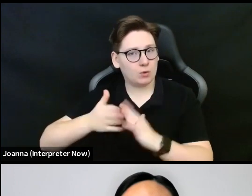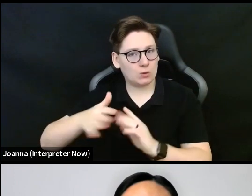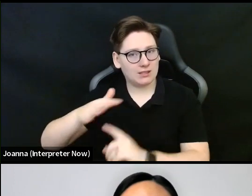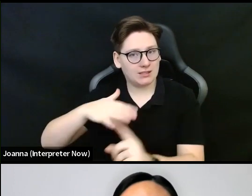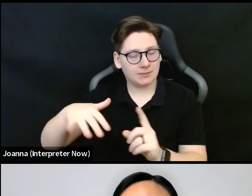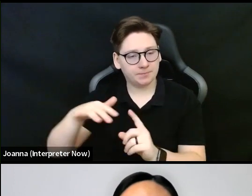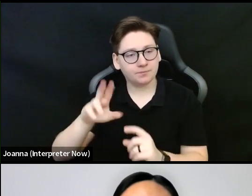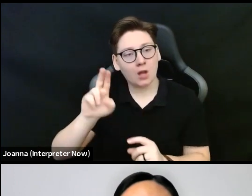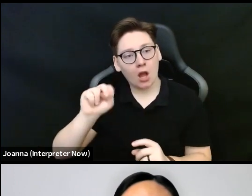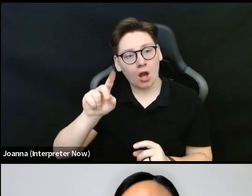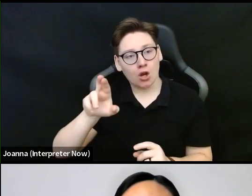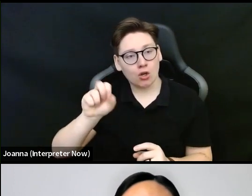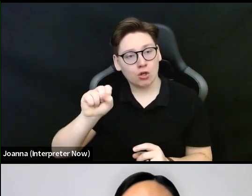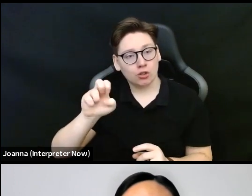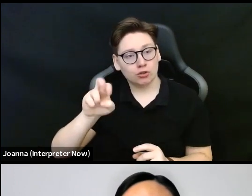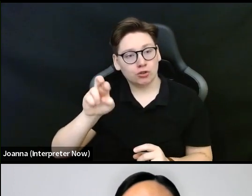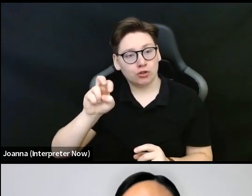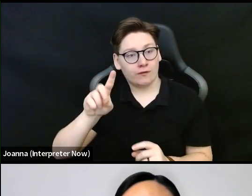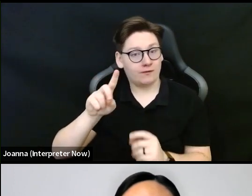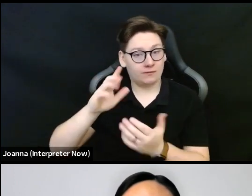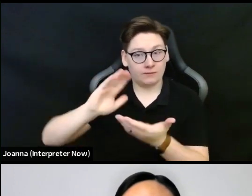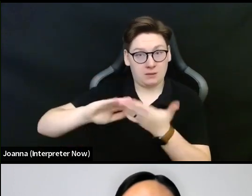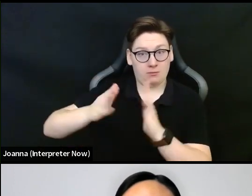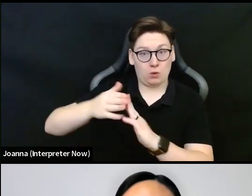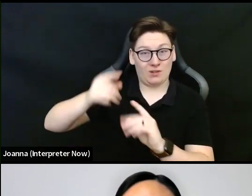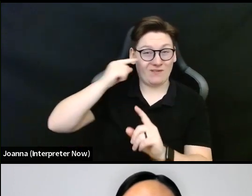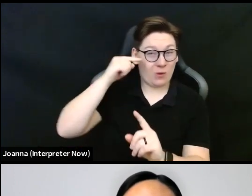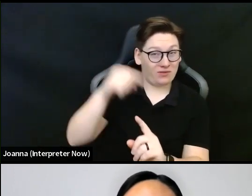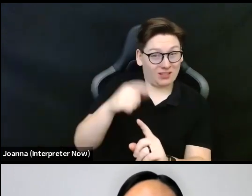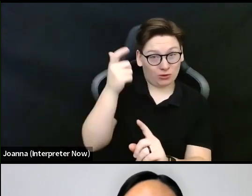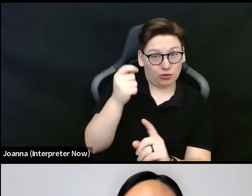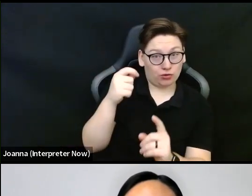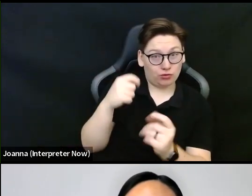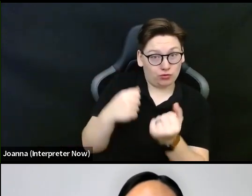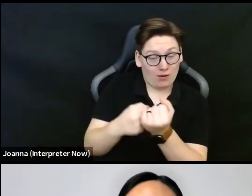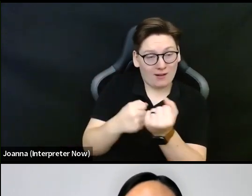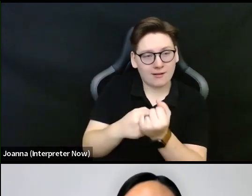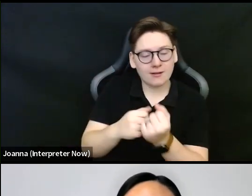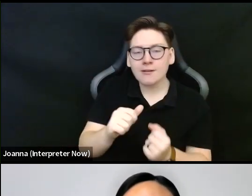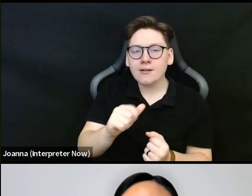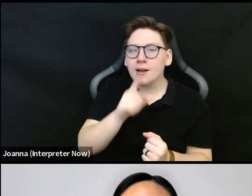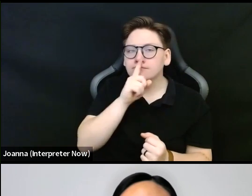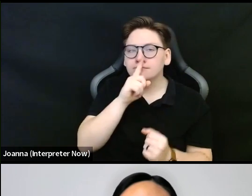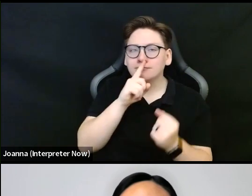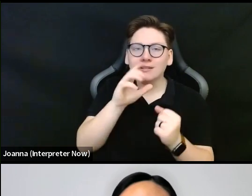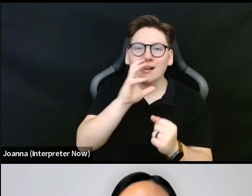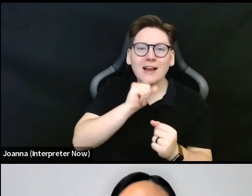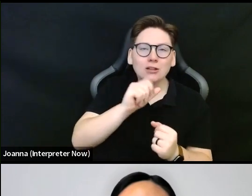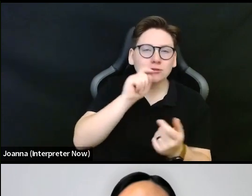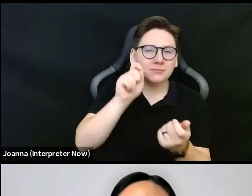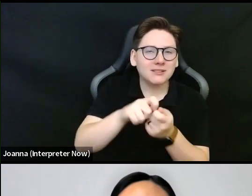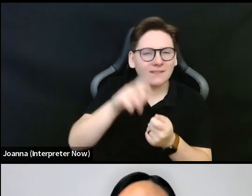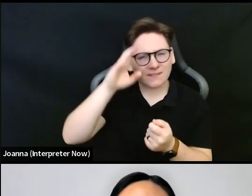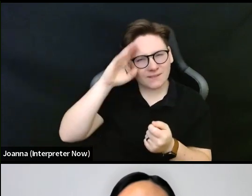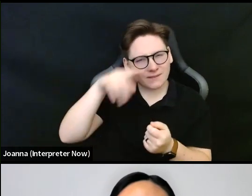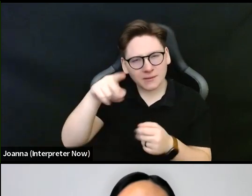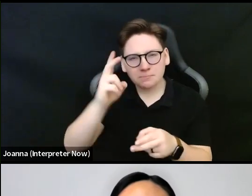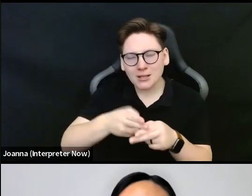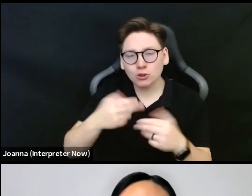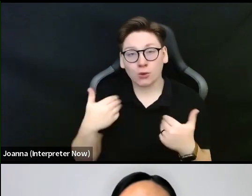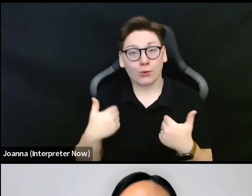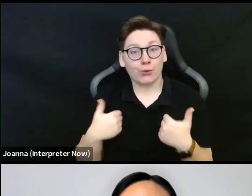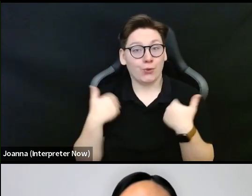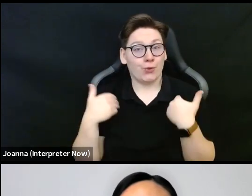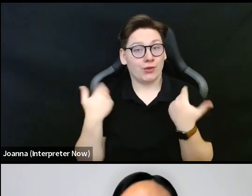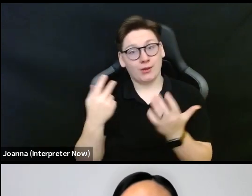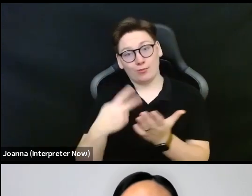underserved communities for the purposes of this grant are not age specific. I see that you mentioned youth programming here.